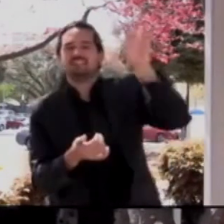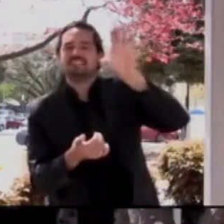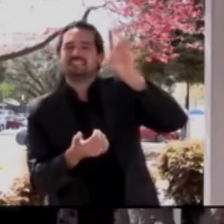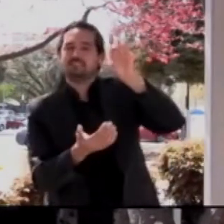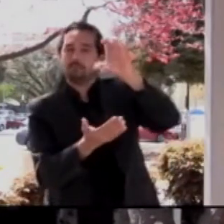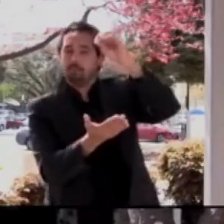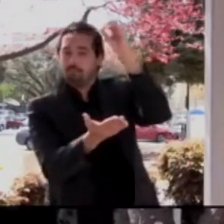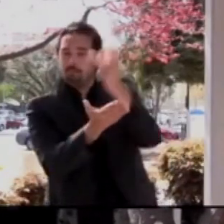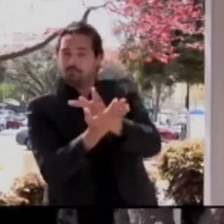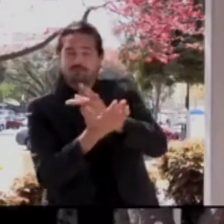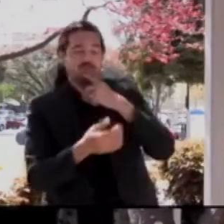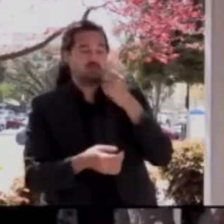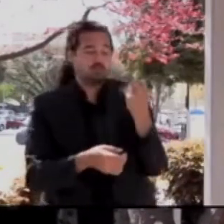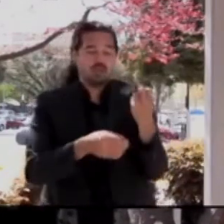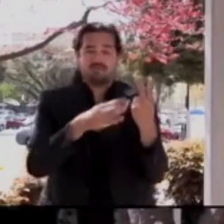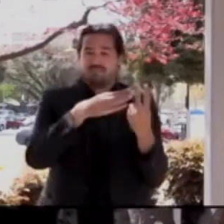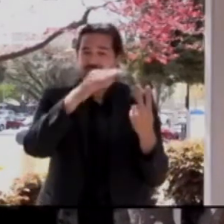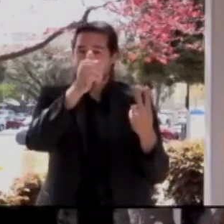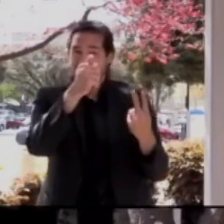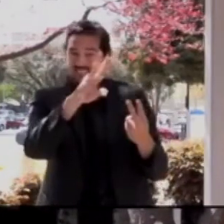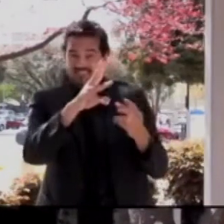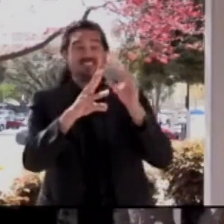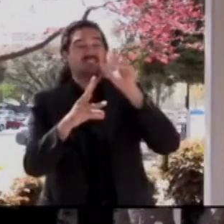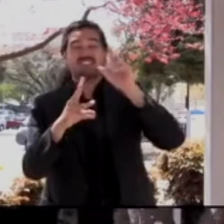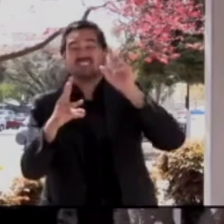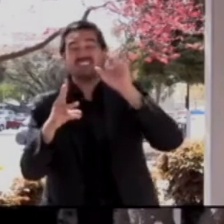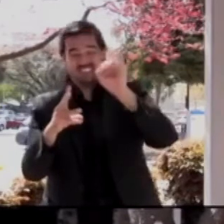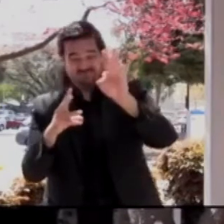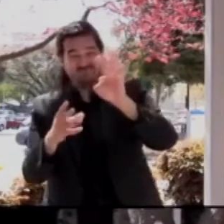ready to offer vaccinations to that age group as well